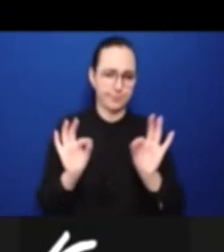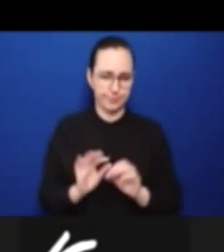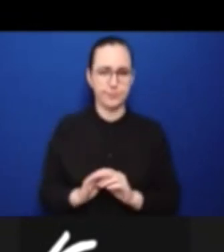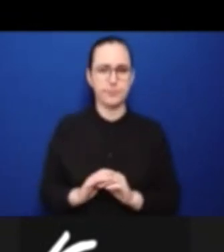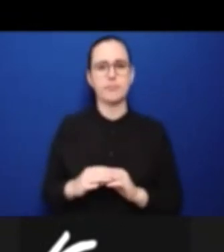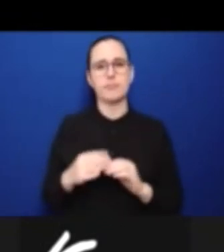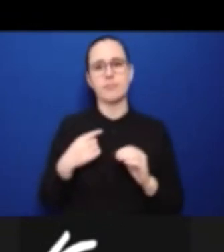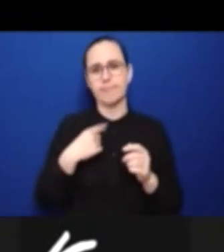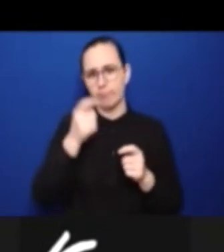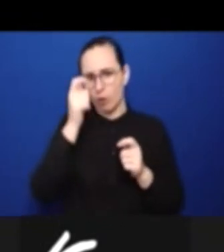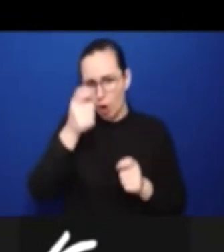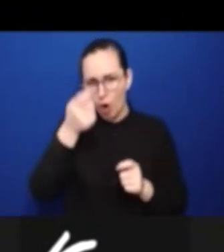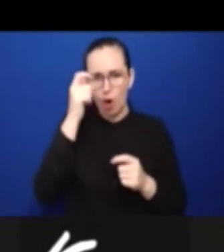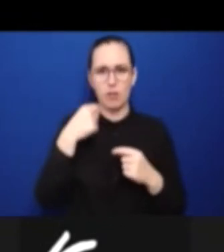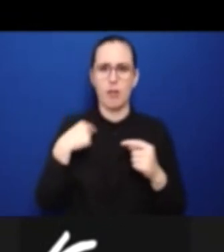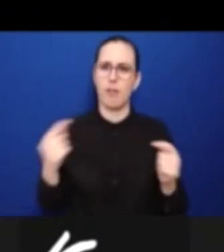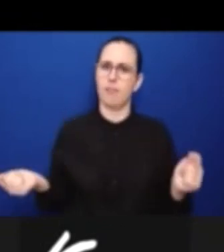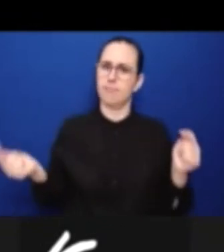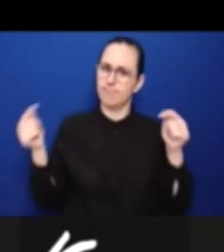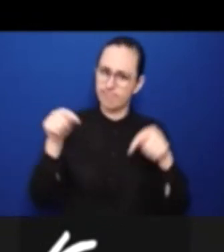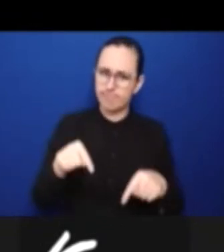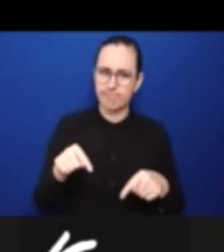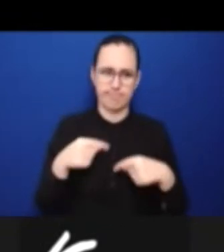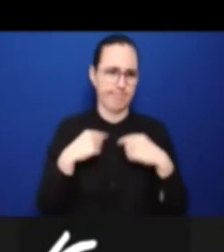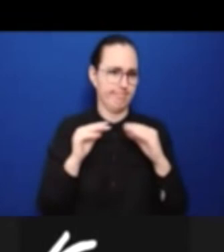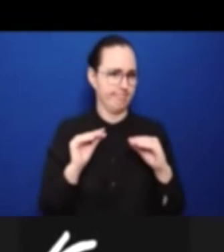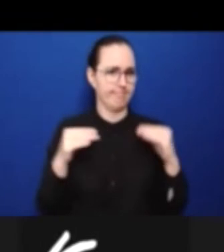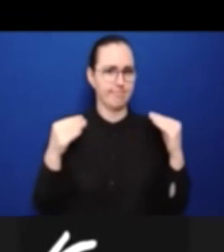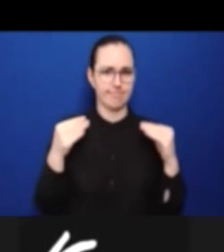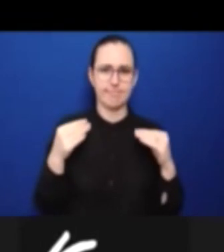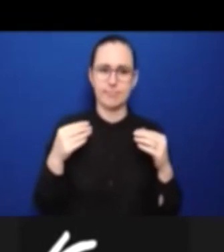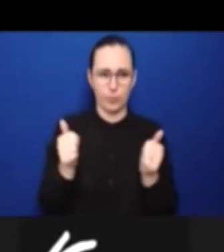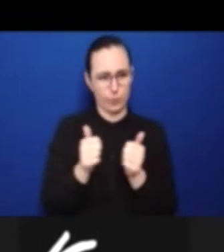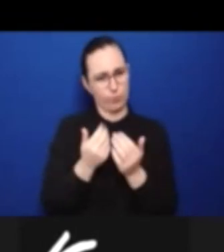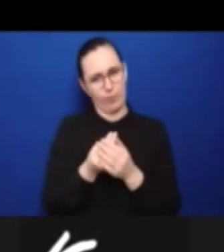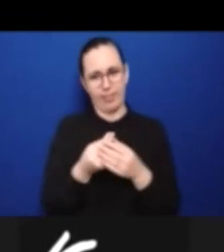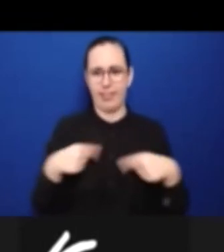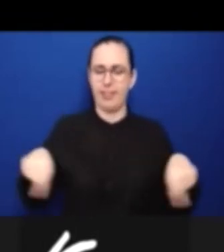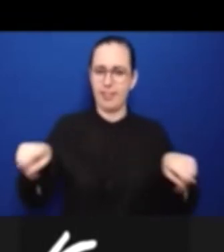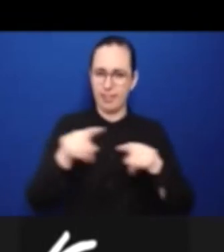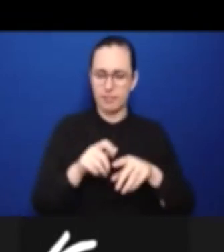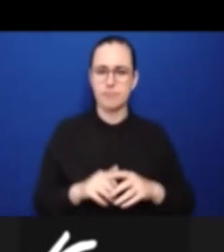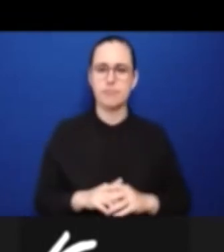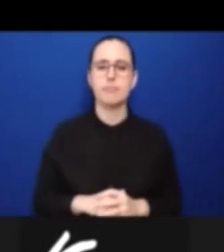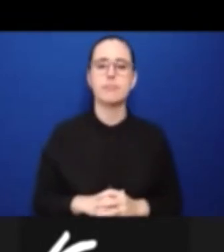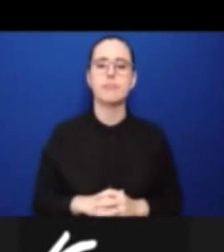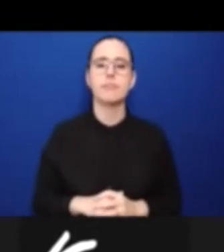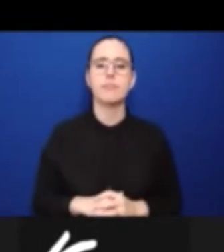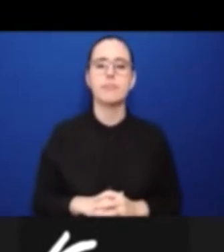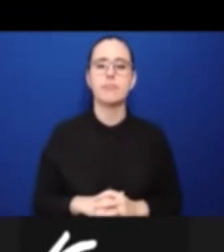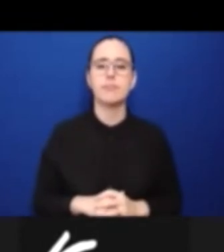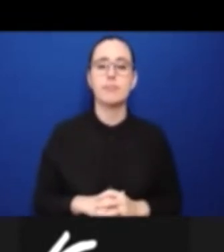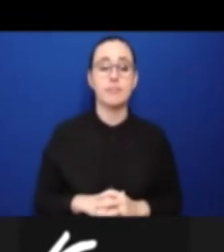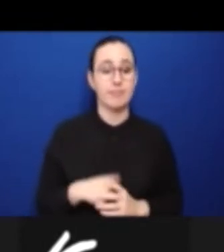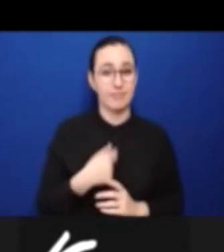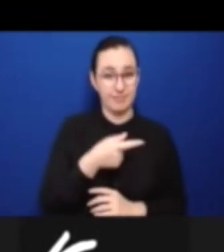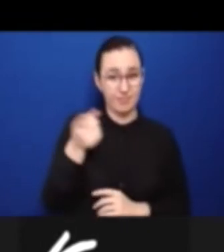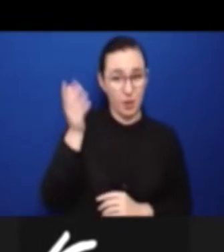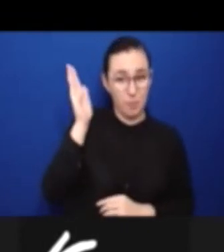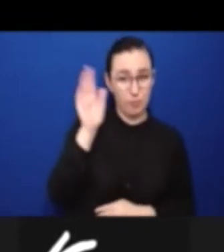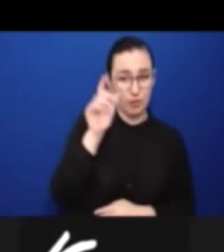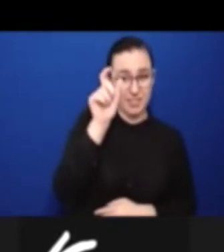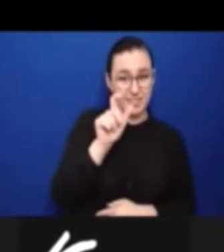great pleasure to be here today with all of you. As many presenters mentioned since the beginning of the